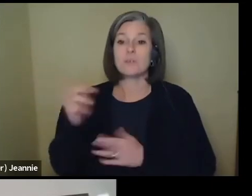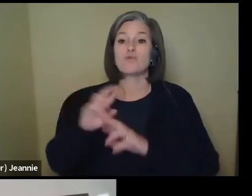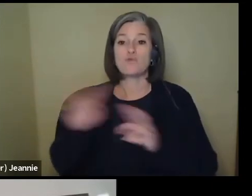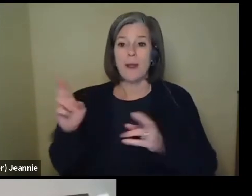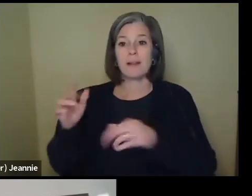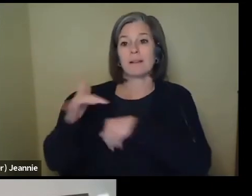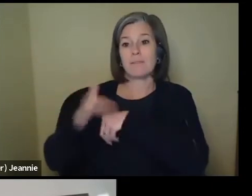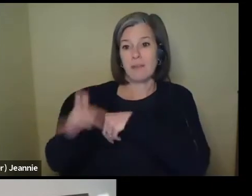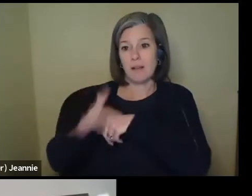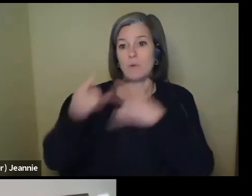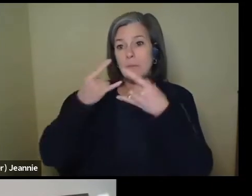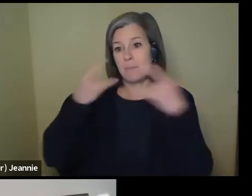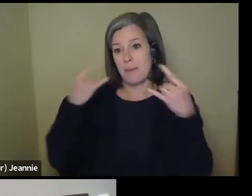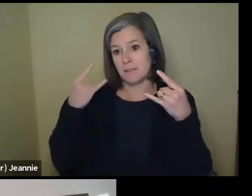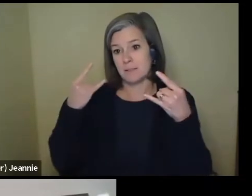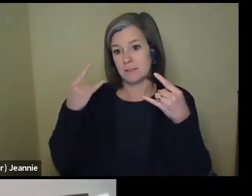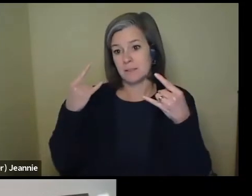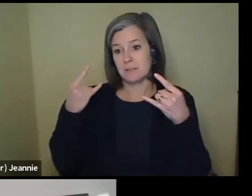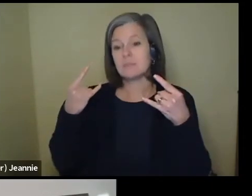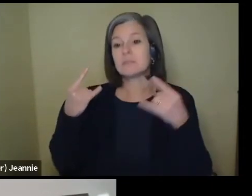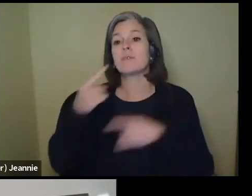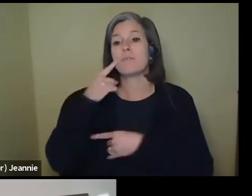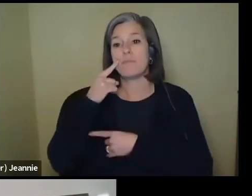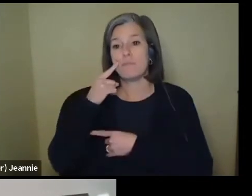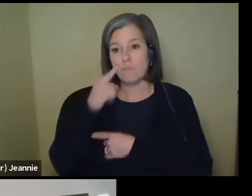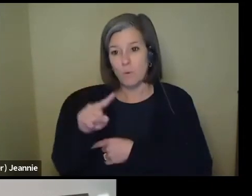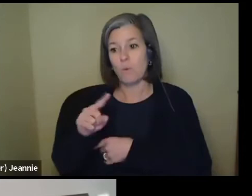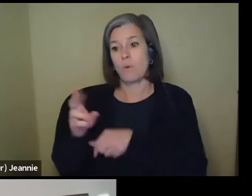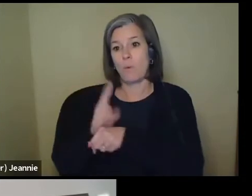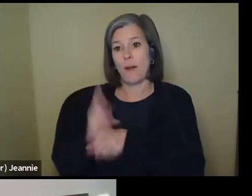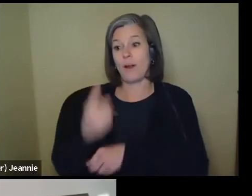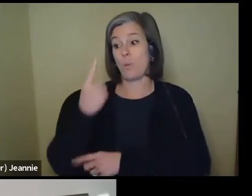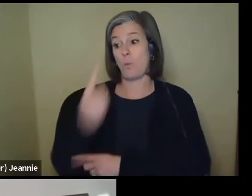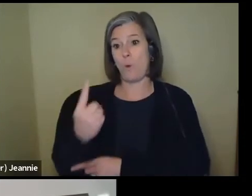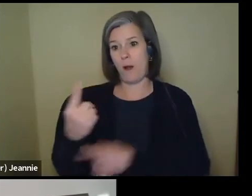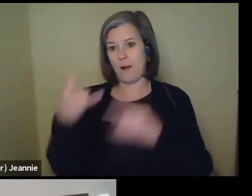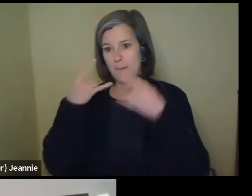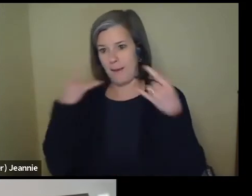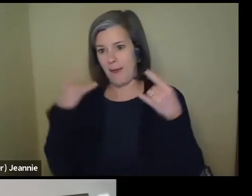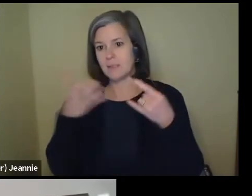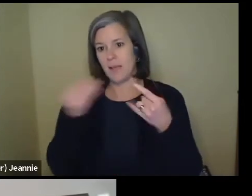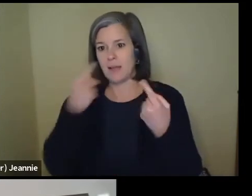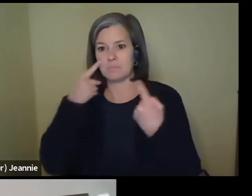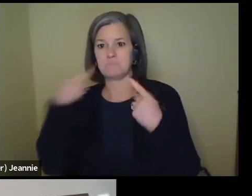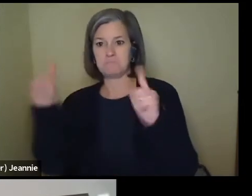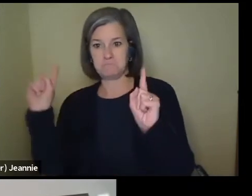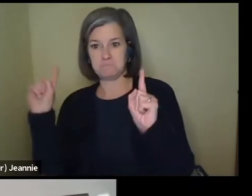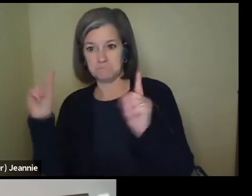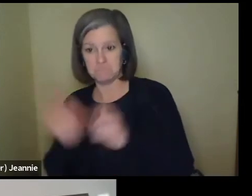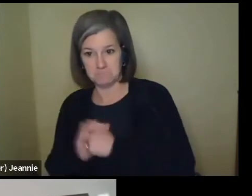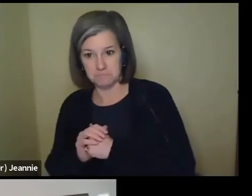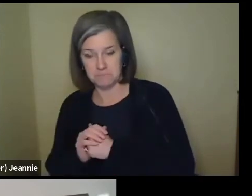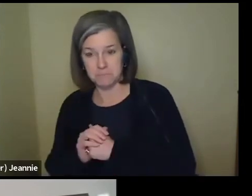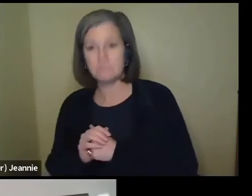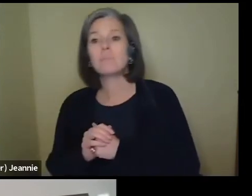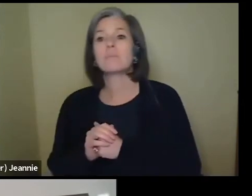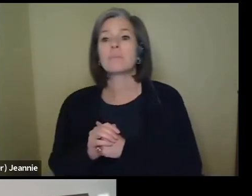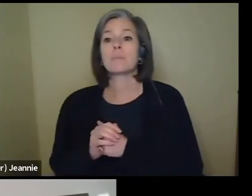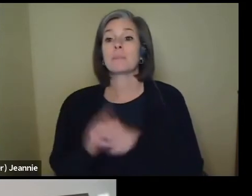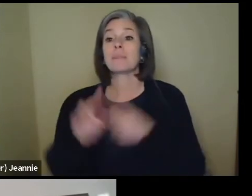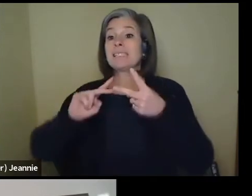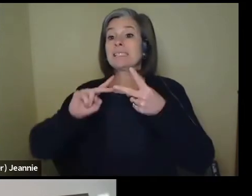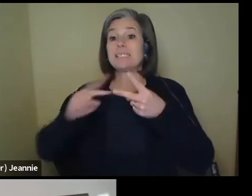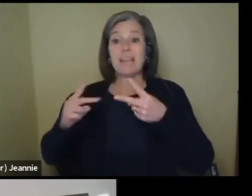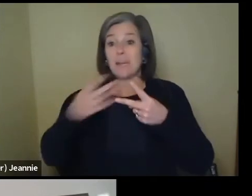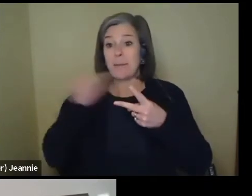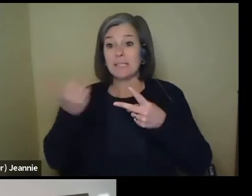masks that are available for wearing one mask and having it be effective. Now, second best would